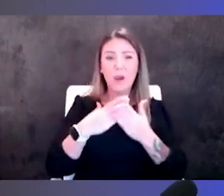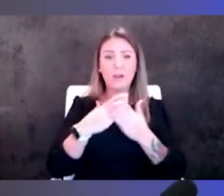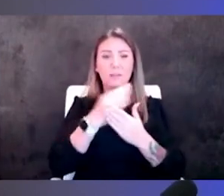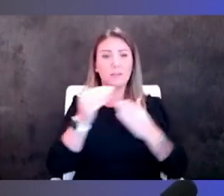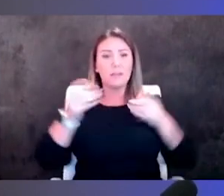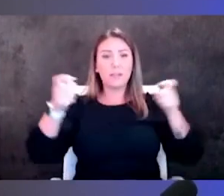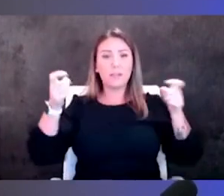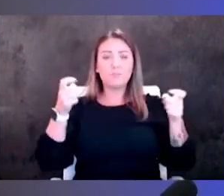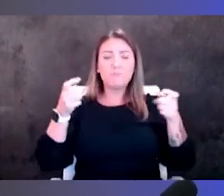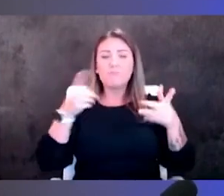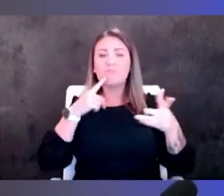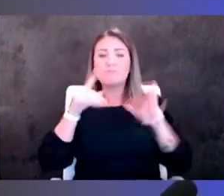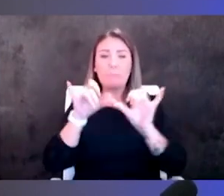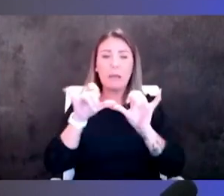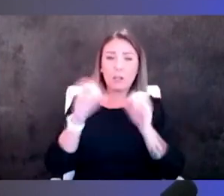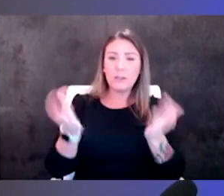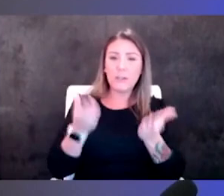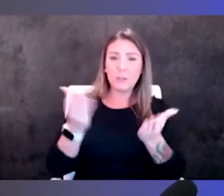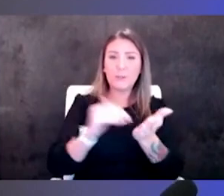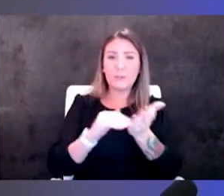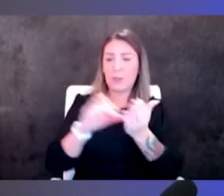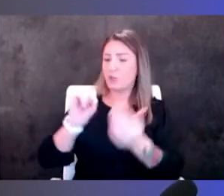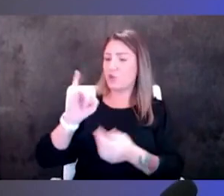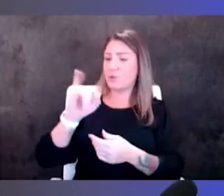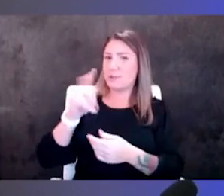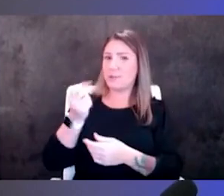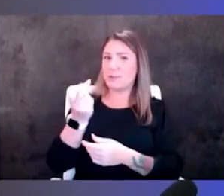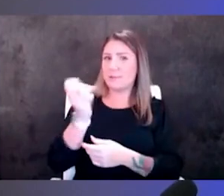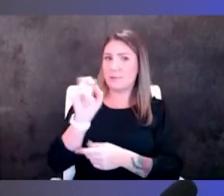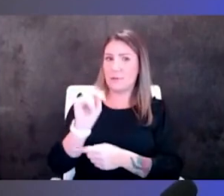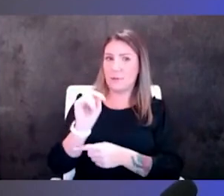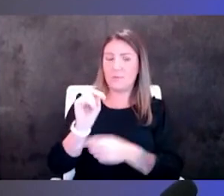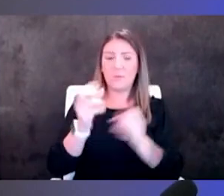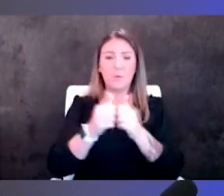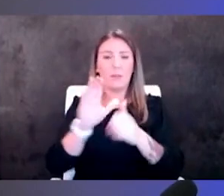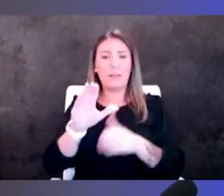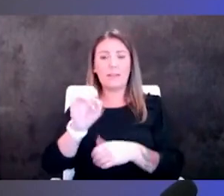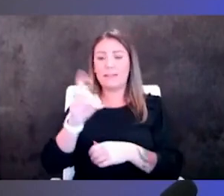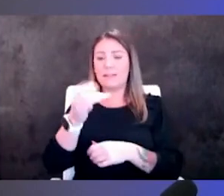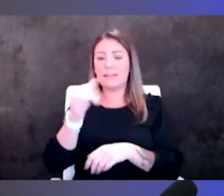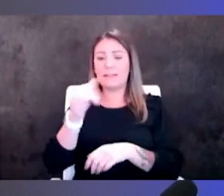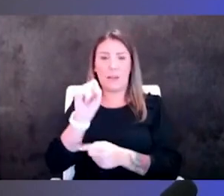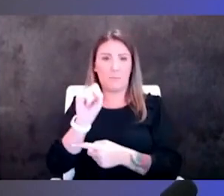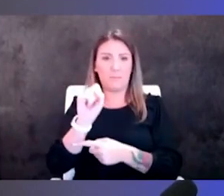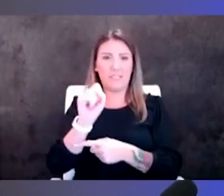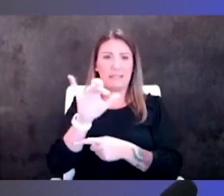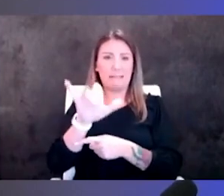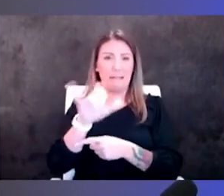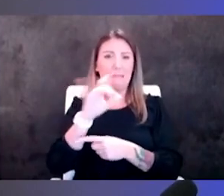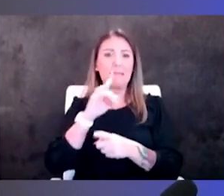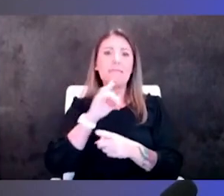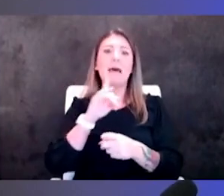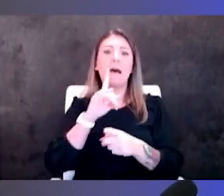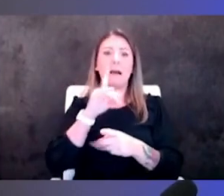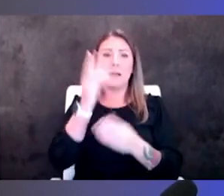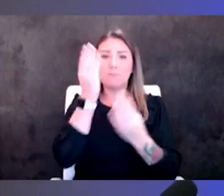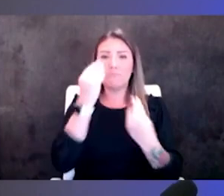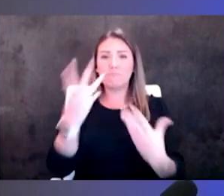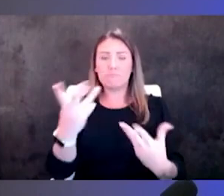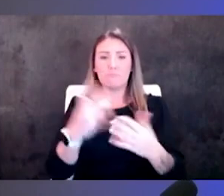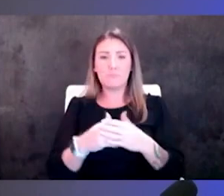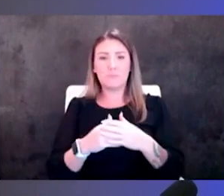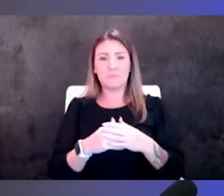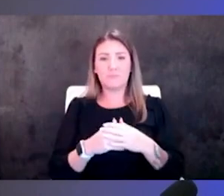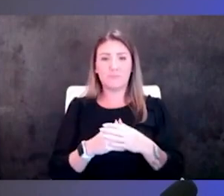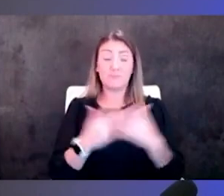steve simpson here at the health system started with with his stop sepsis campaign which you know turns out to be uh fortuitous